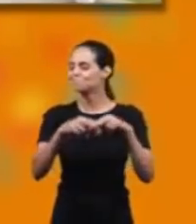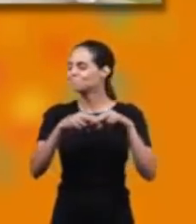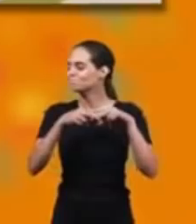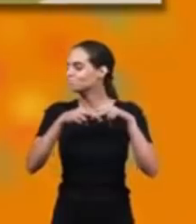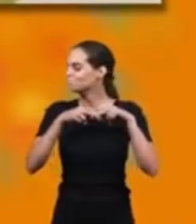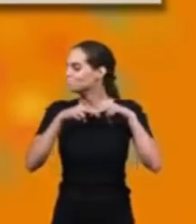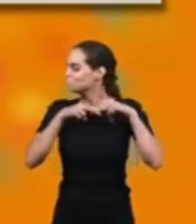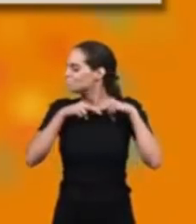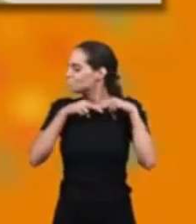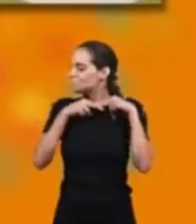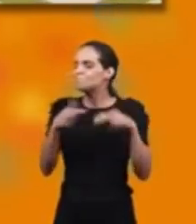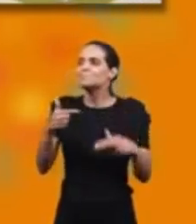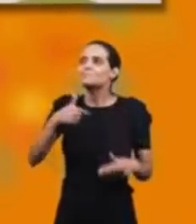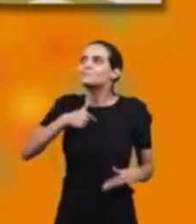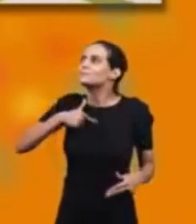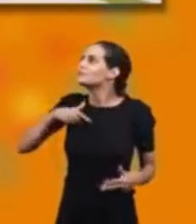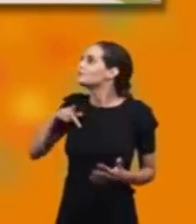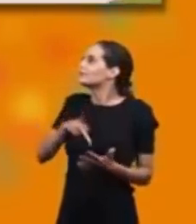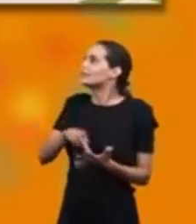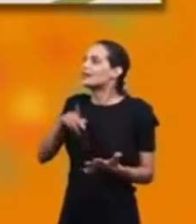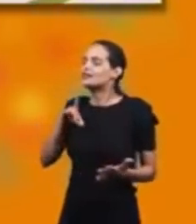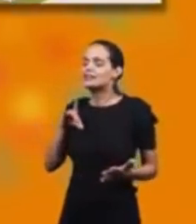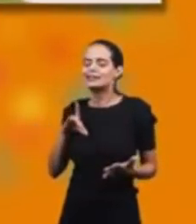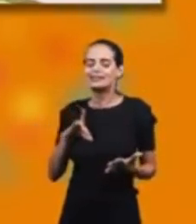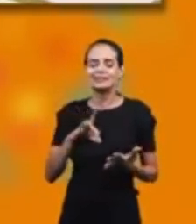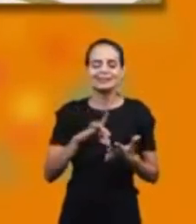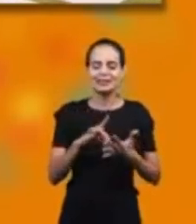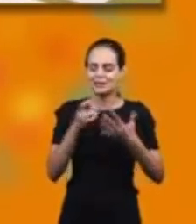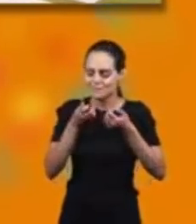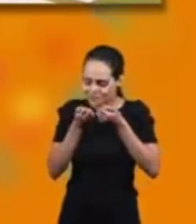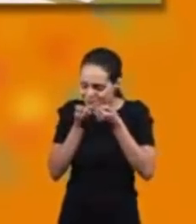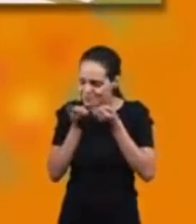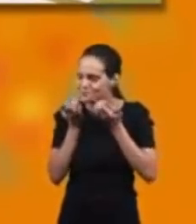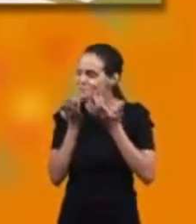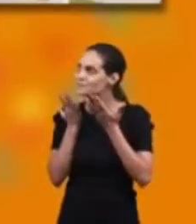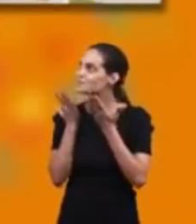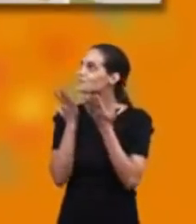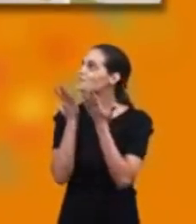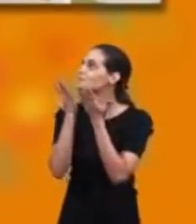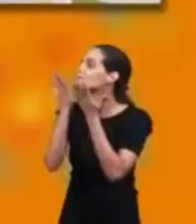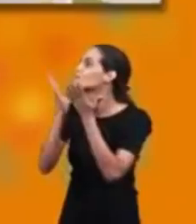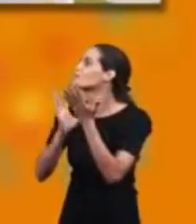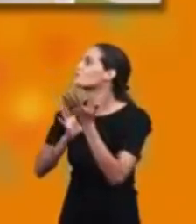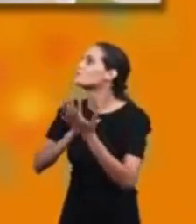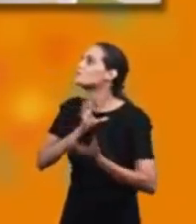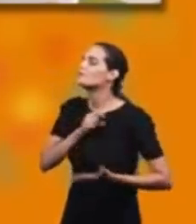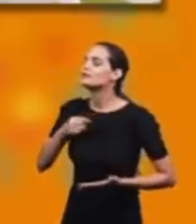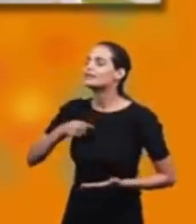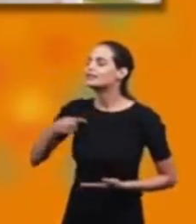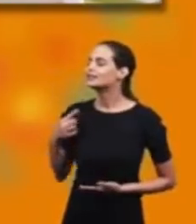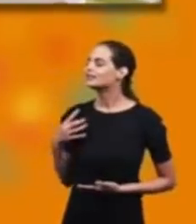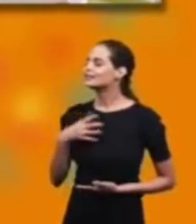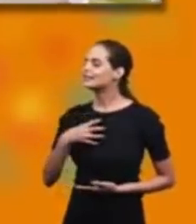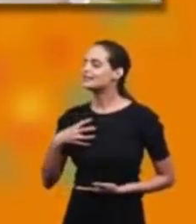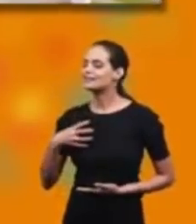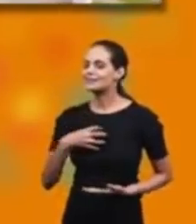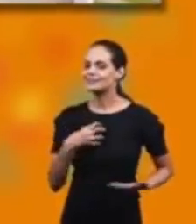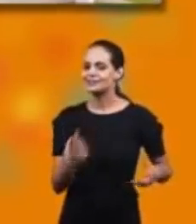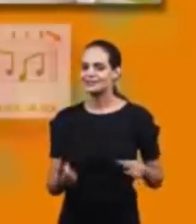É a mais sincera expressão Tão confia dentro de mim